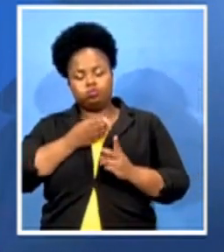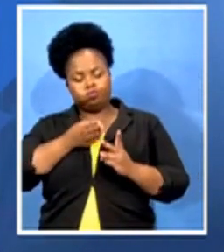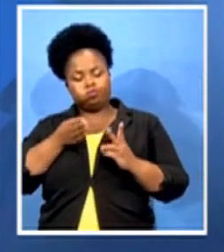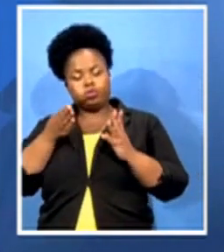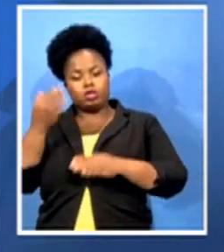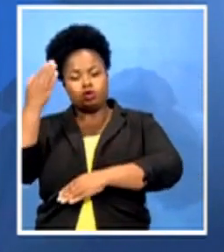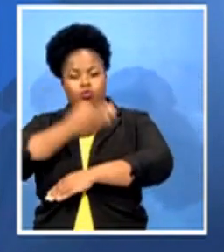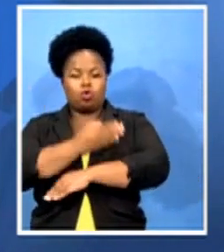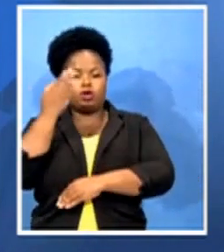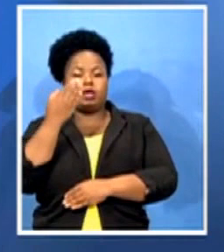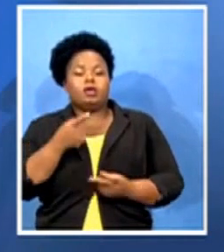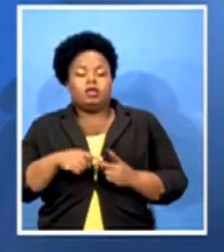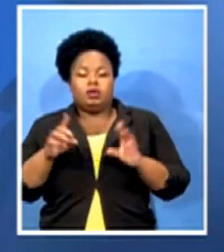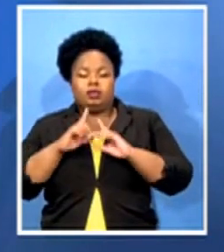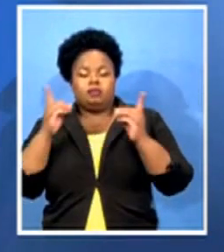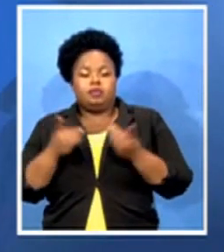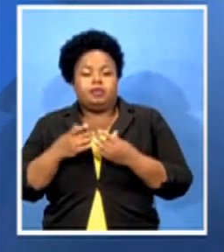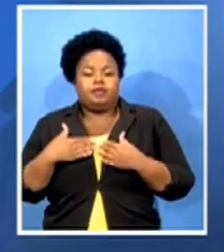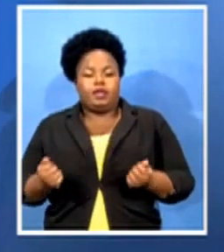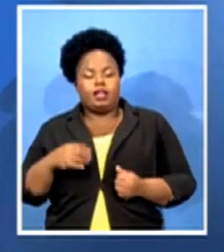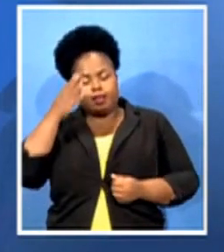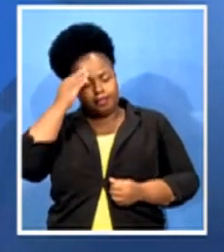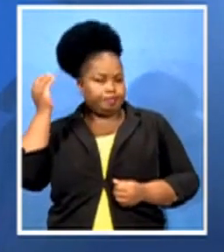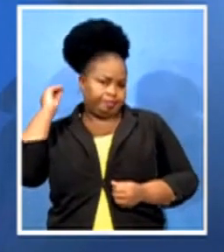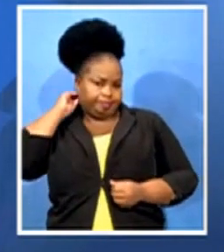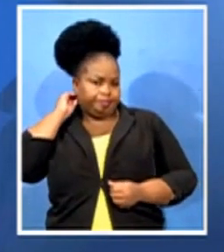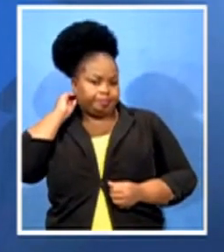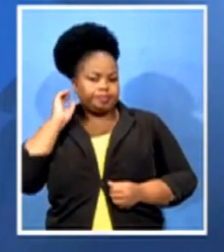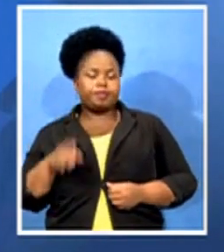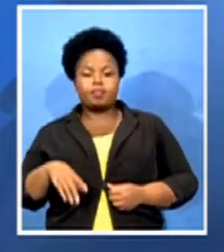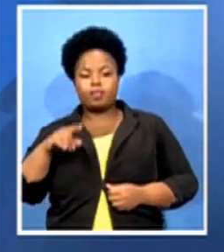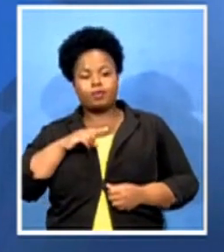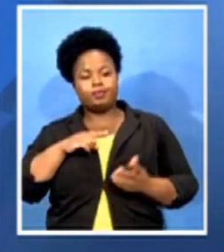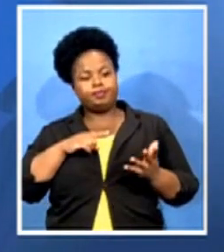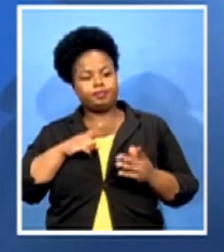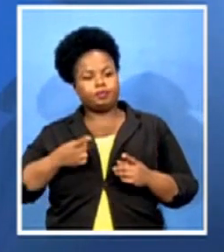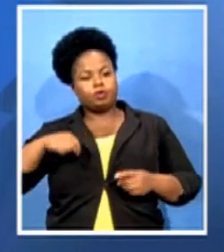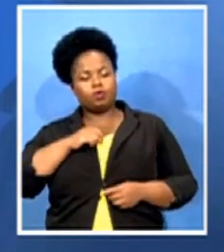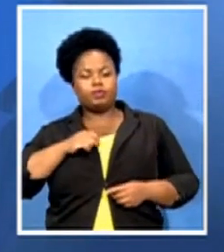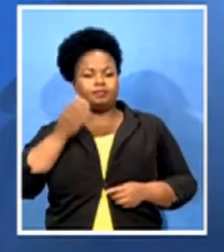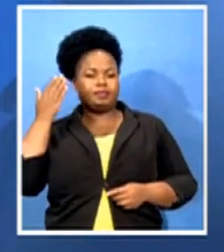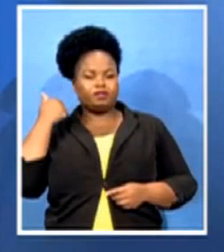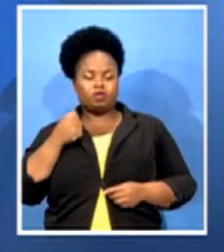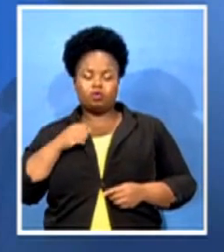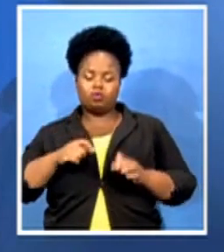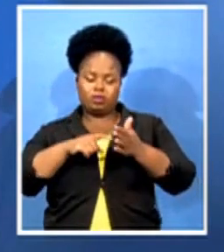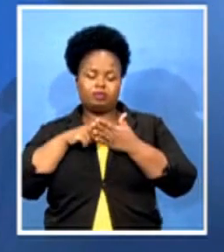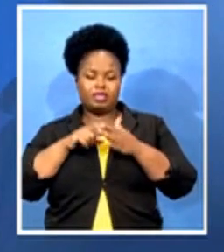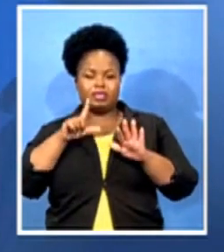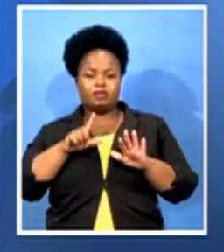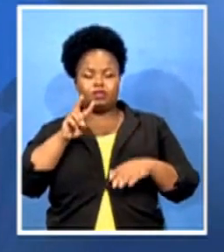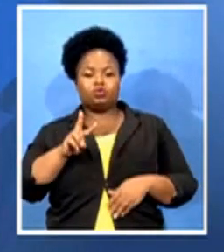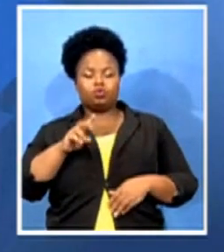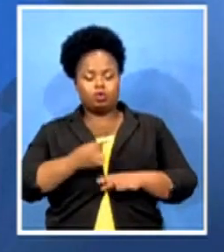you would have noted that we used to demand the 72-hour results. But because